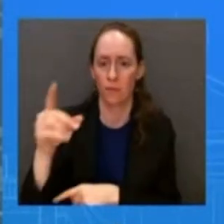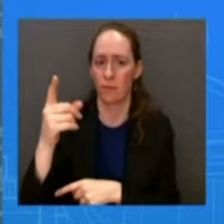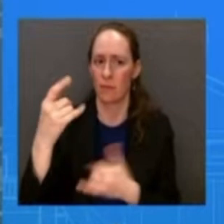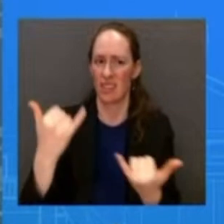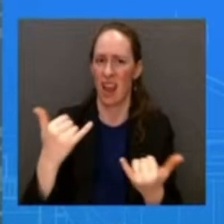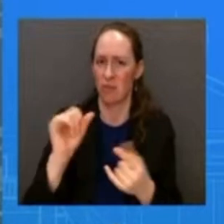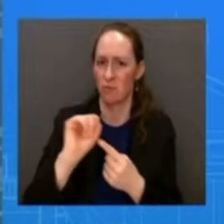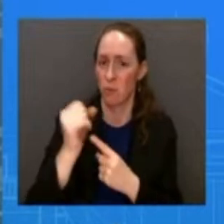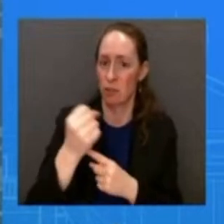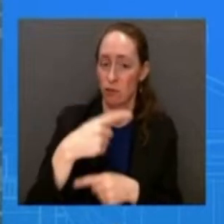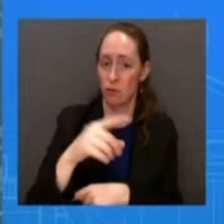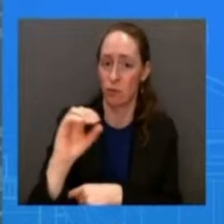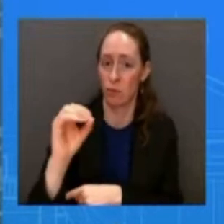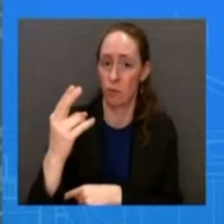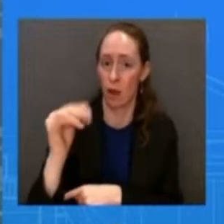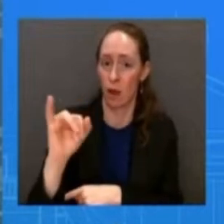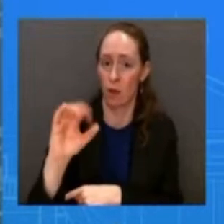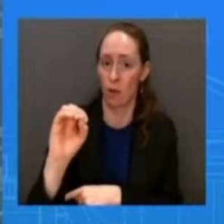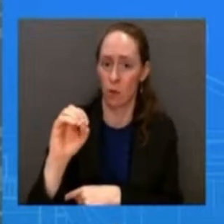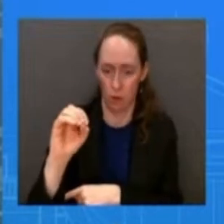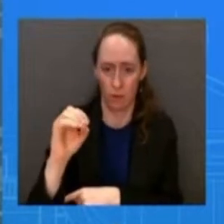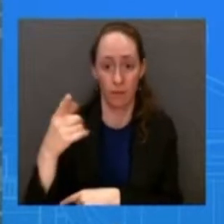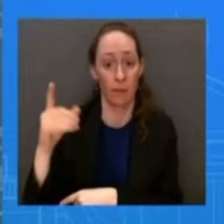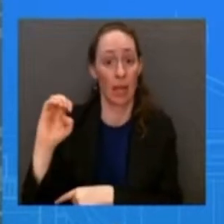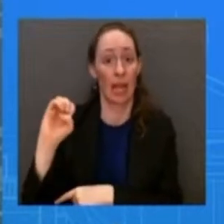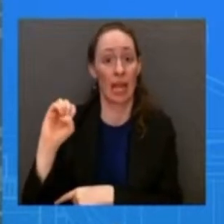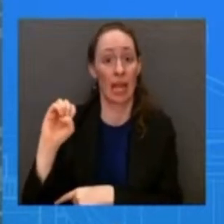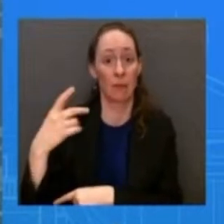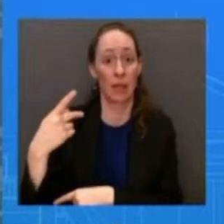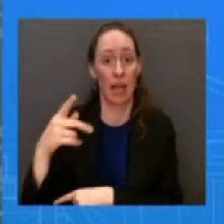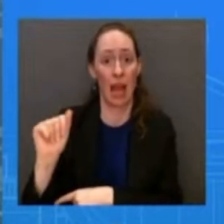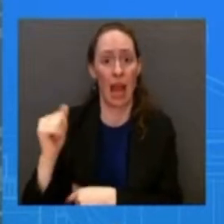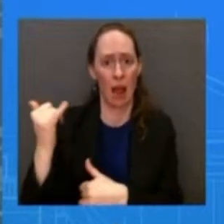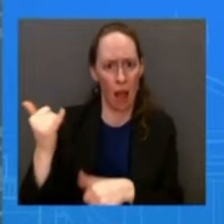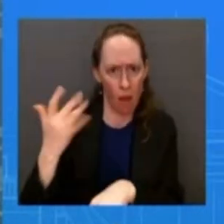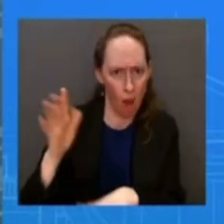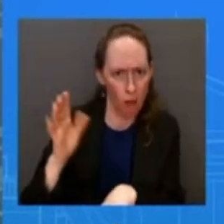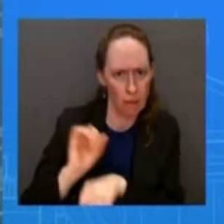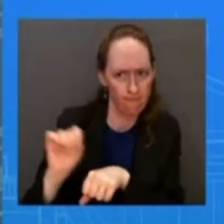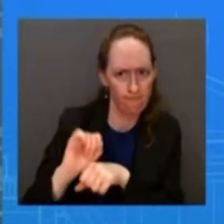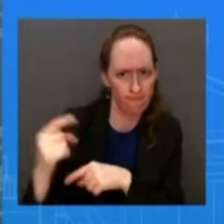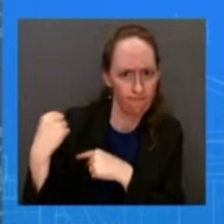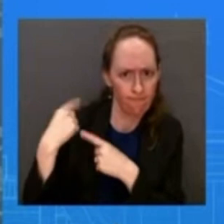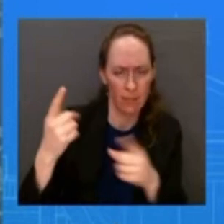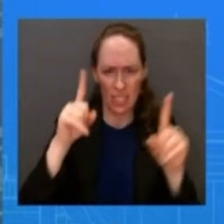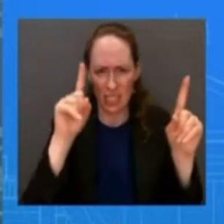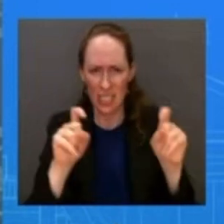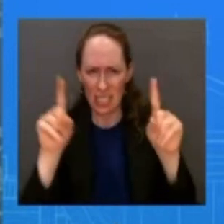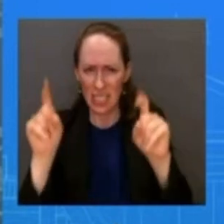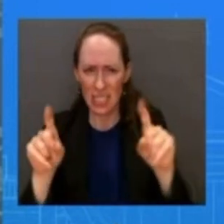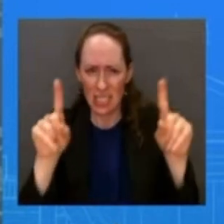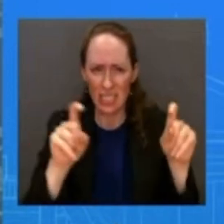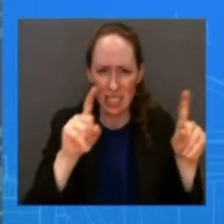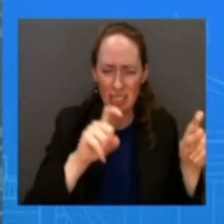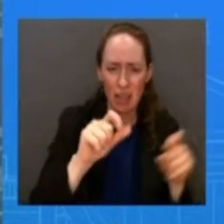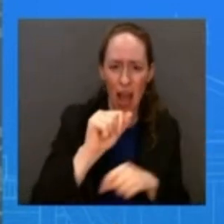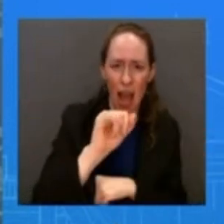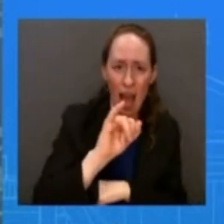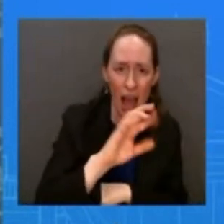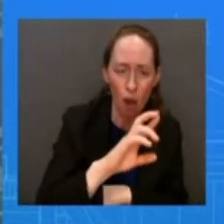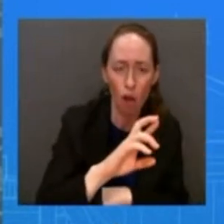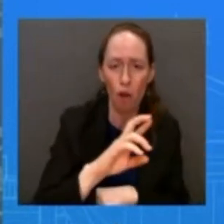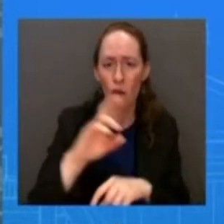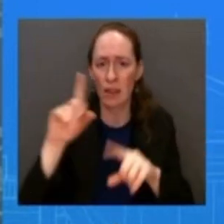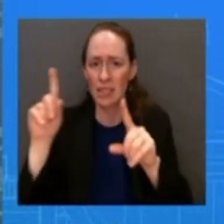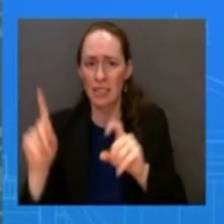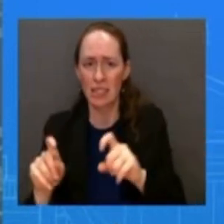doing for about a week they've been on the ground testing the air quality uh they've been talking to locals on the ground trying